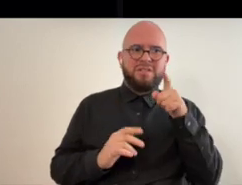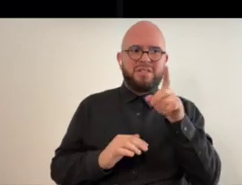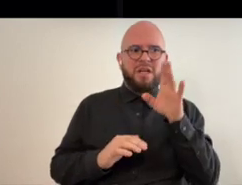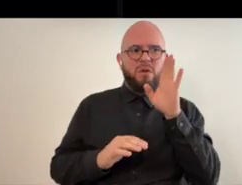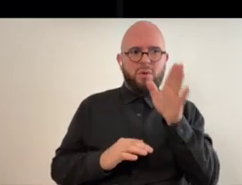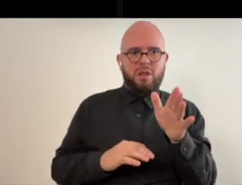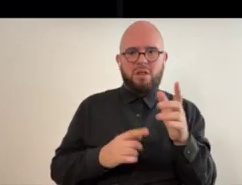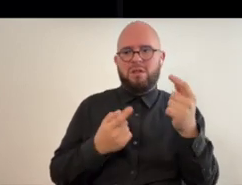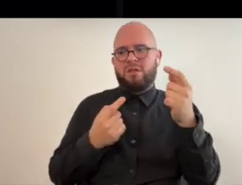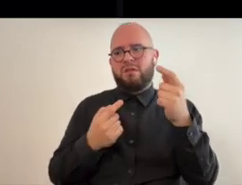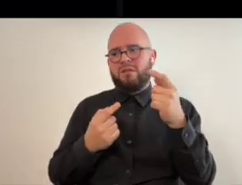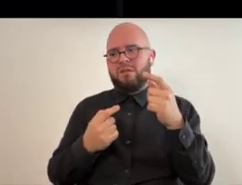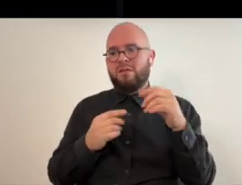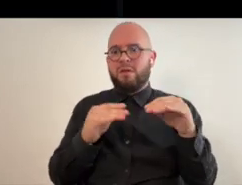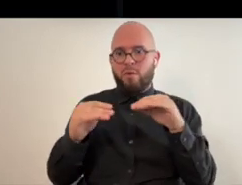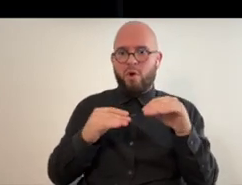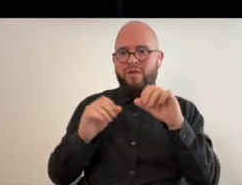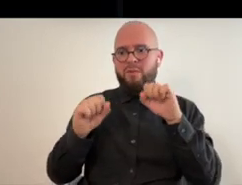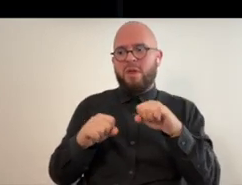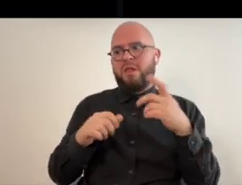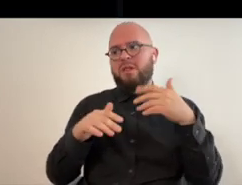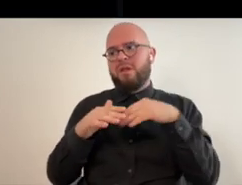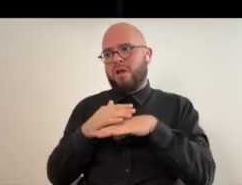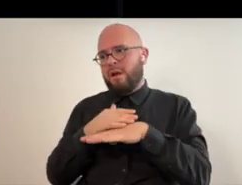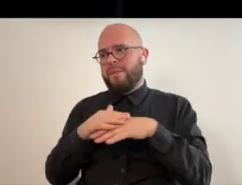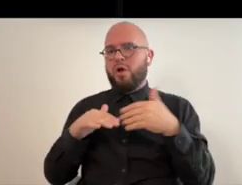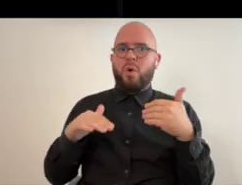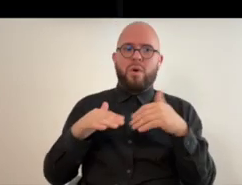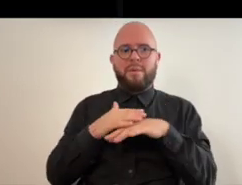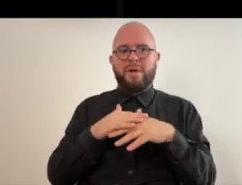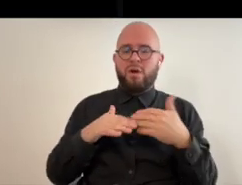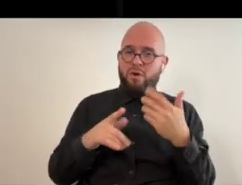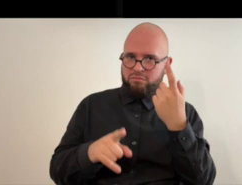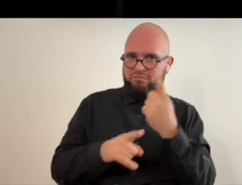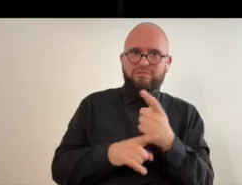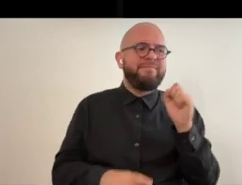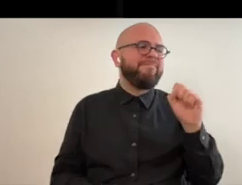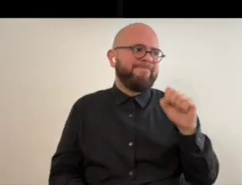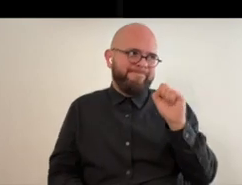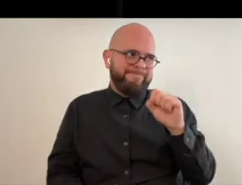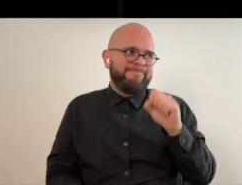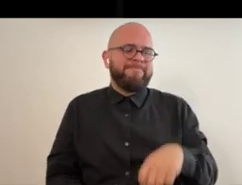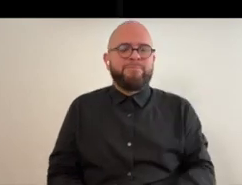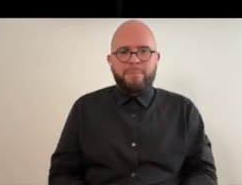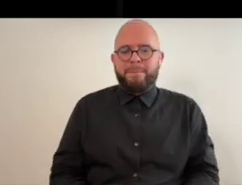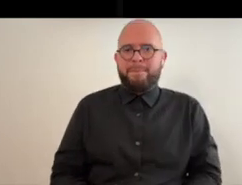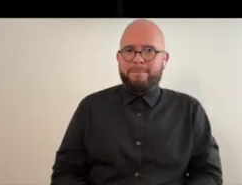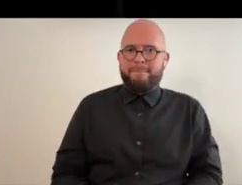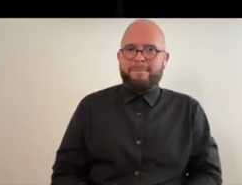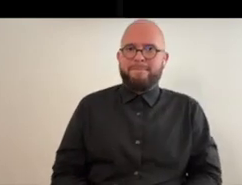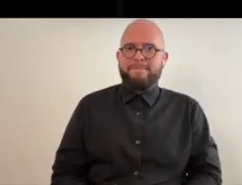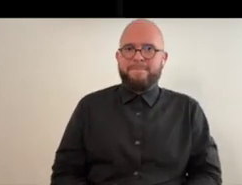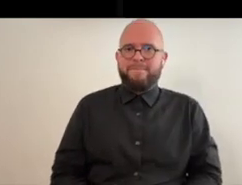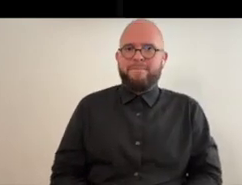come and go that mobility can come and go in that way yes so what is the little